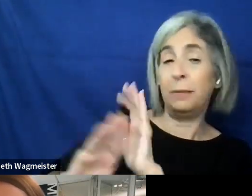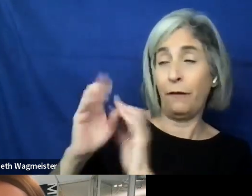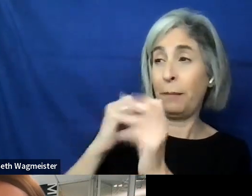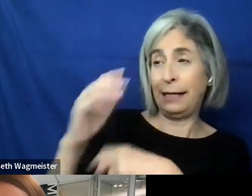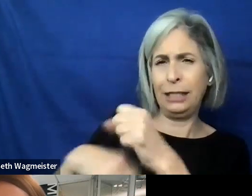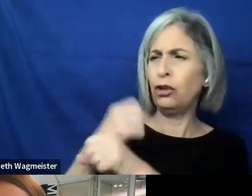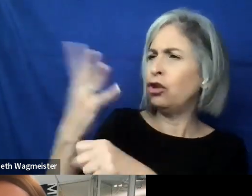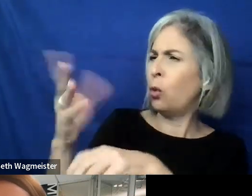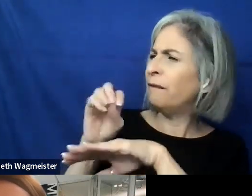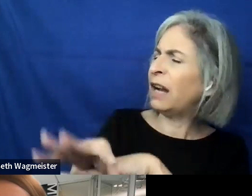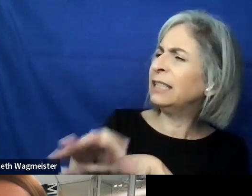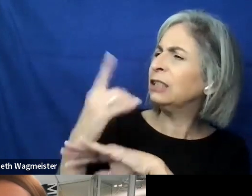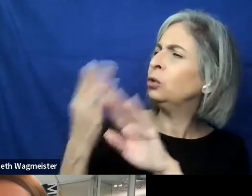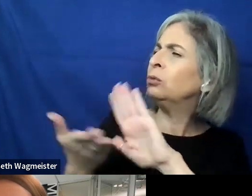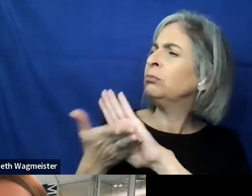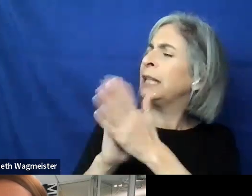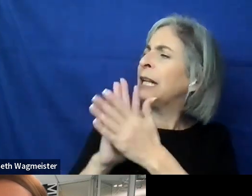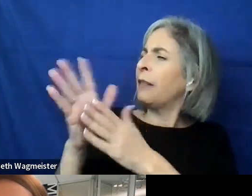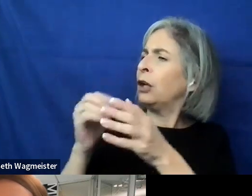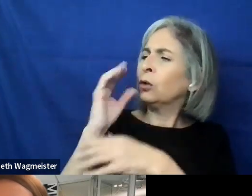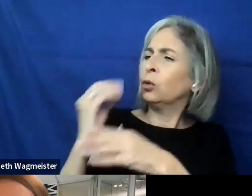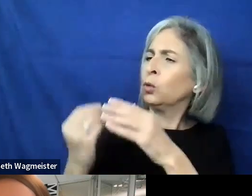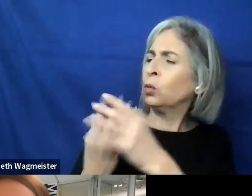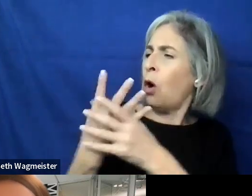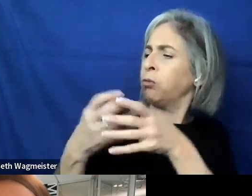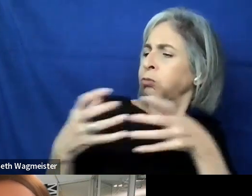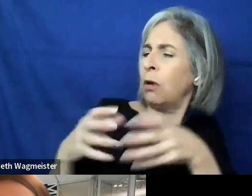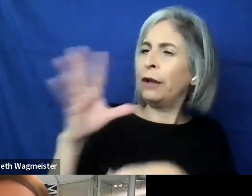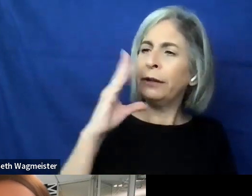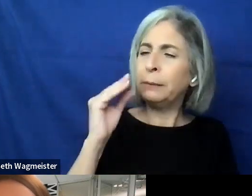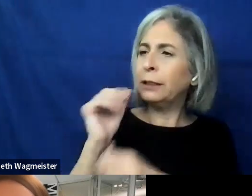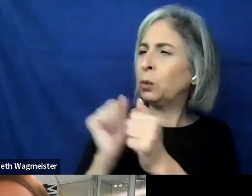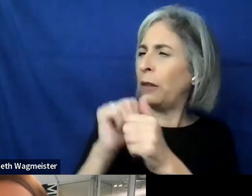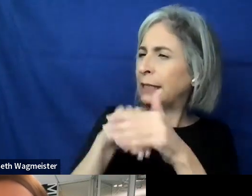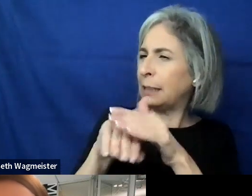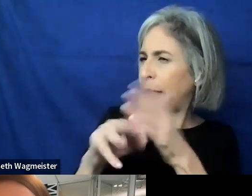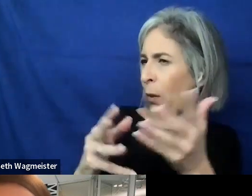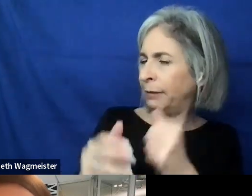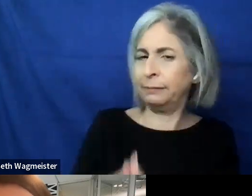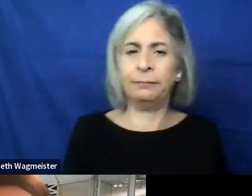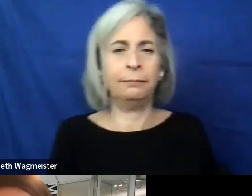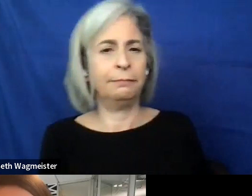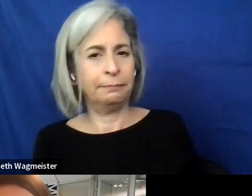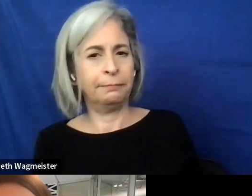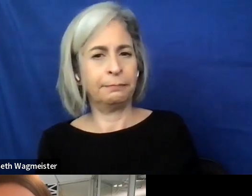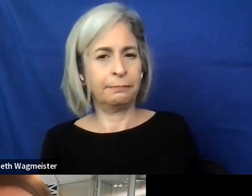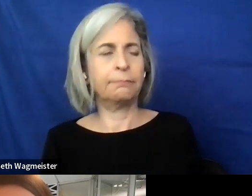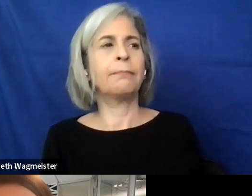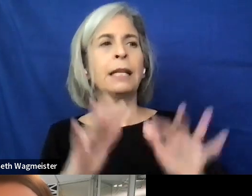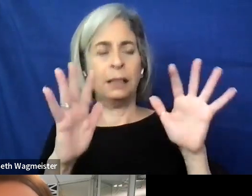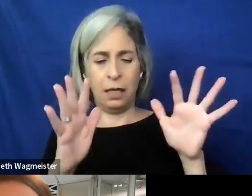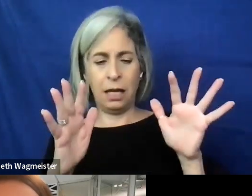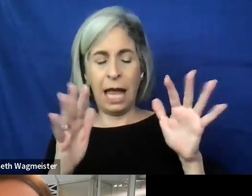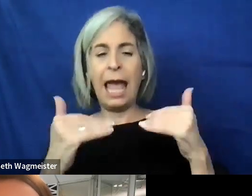advice as they're beginning to grow their, their experience in accessibility? Carve out some time for